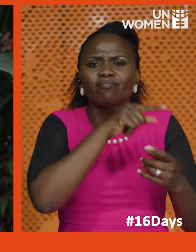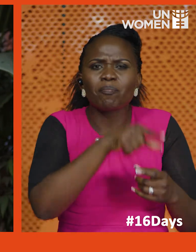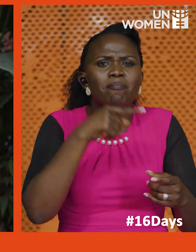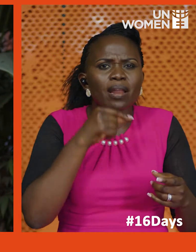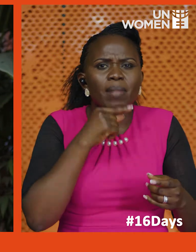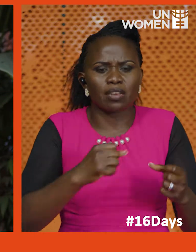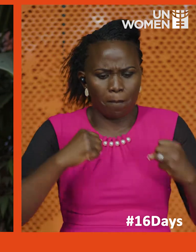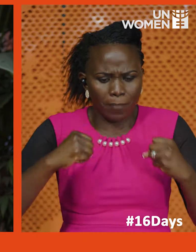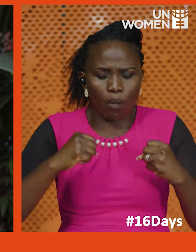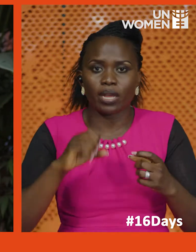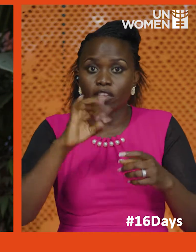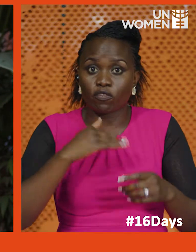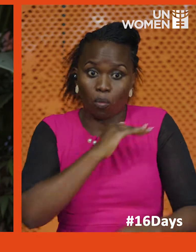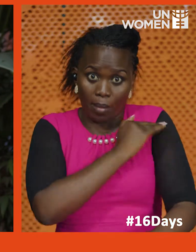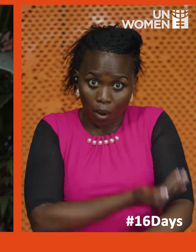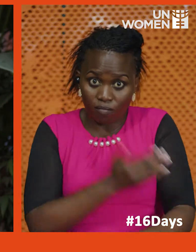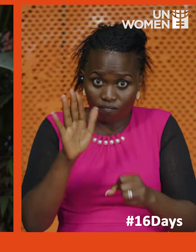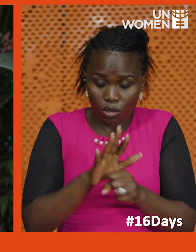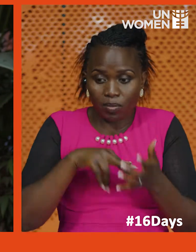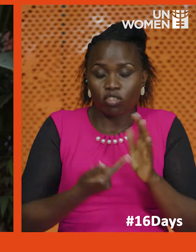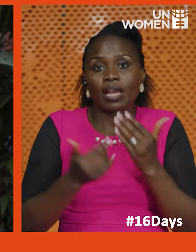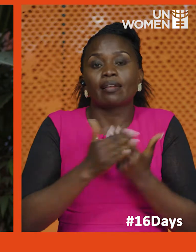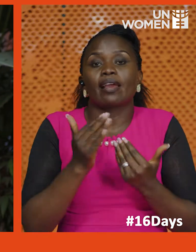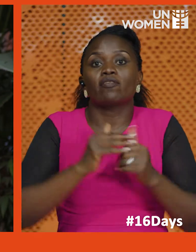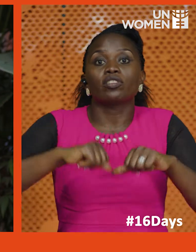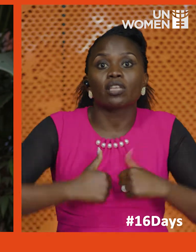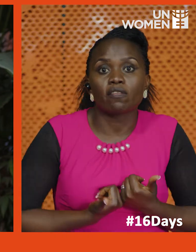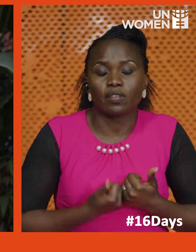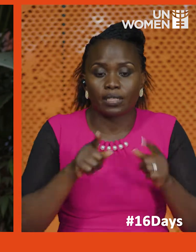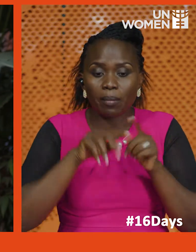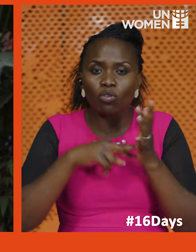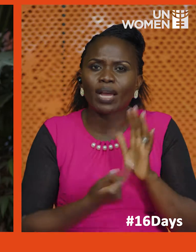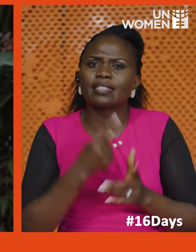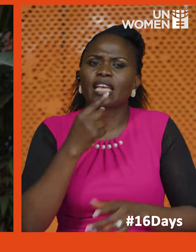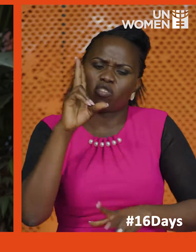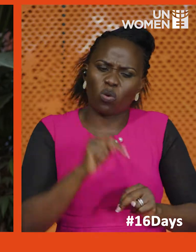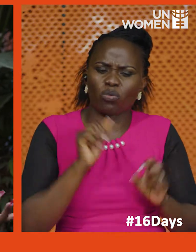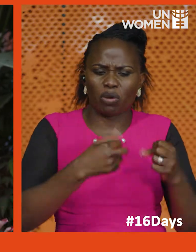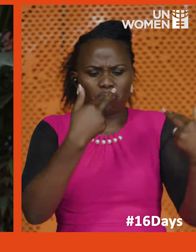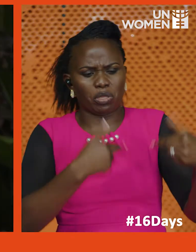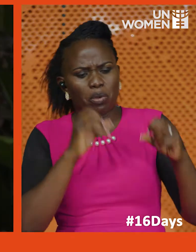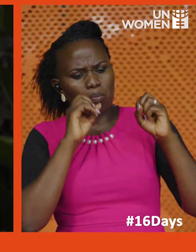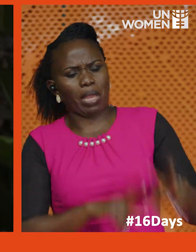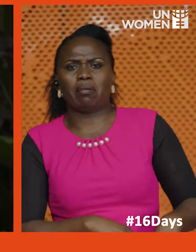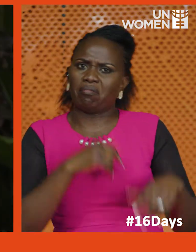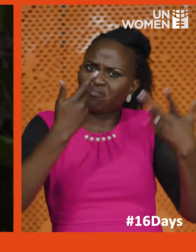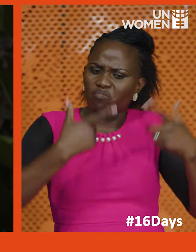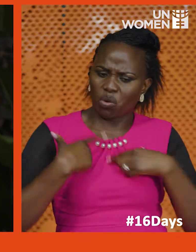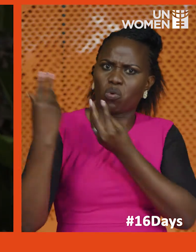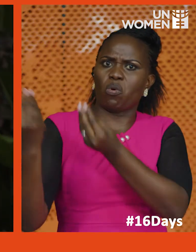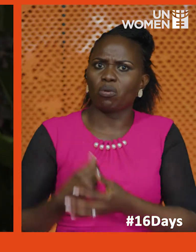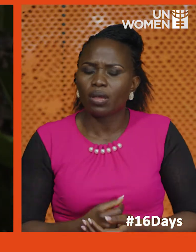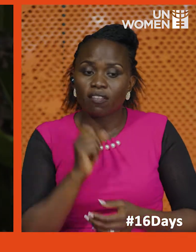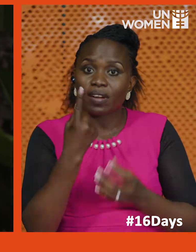empower for yourself and your life, you take care of yourself, you cannot at say no, you cannot disrespect me, I'll go. So first